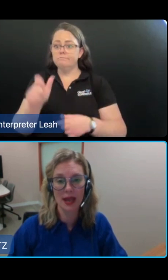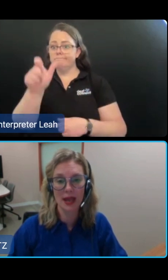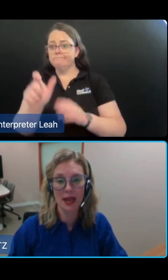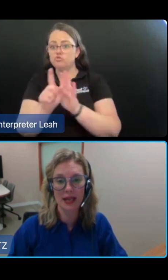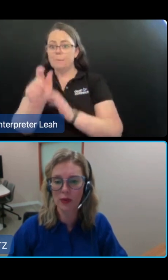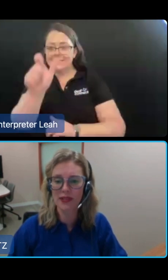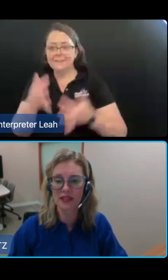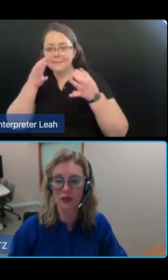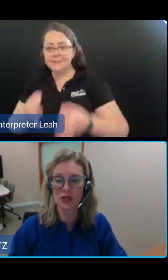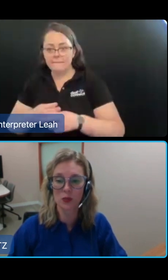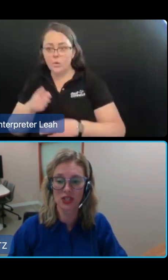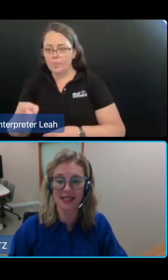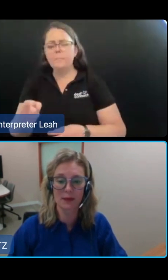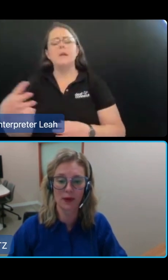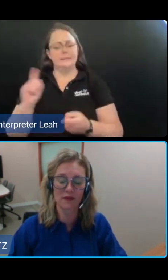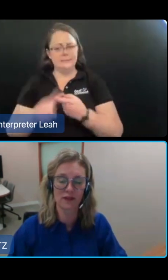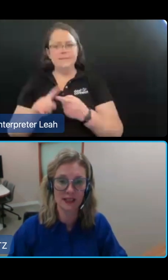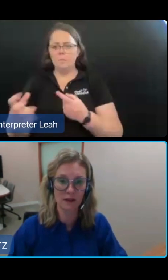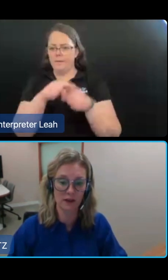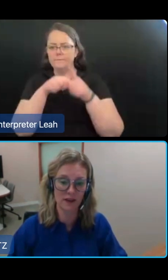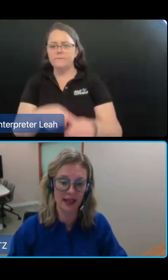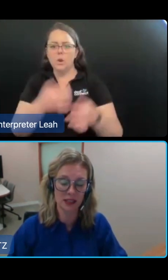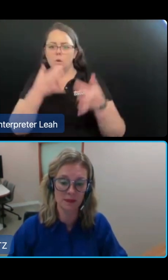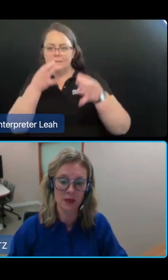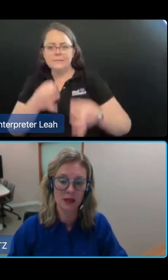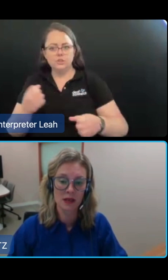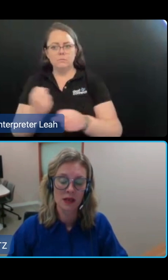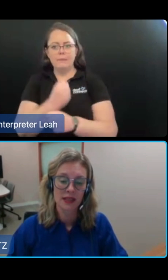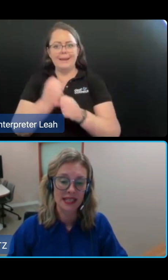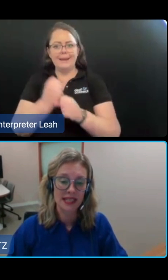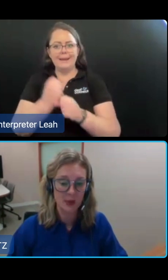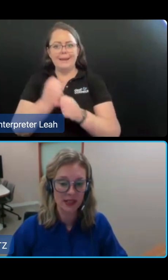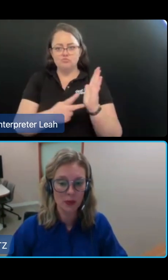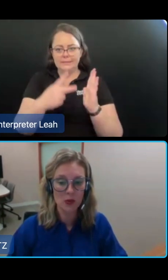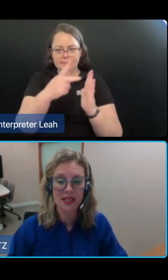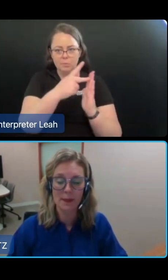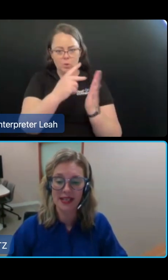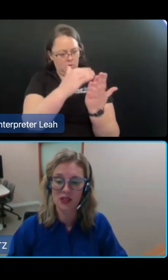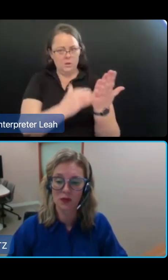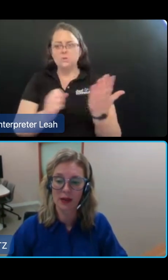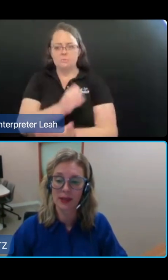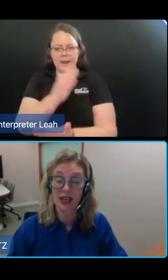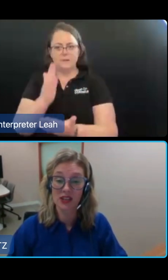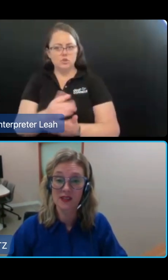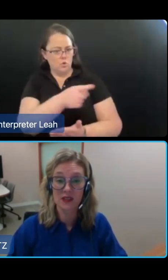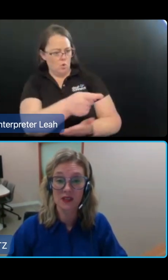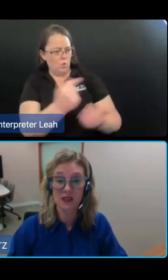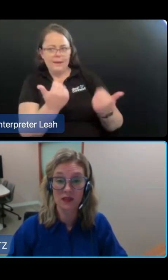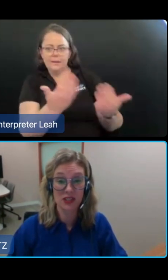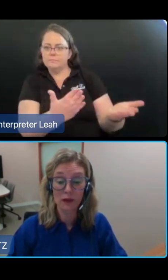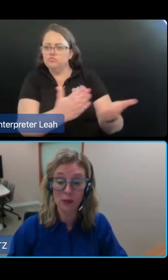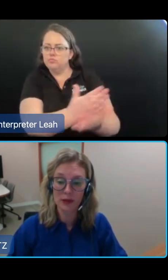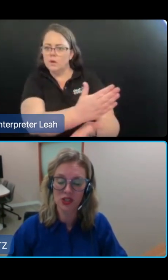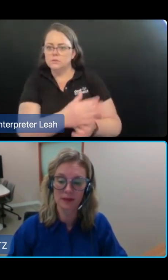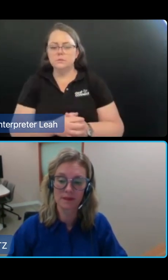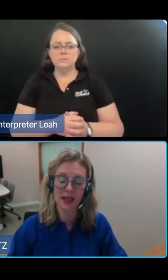to make sure the older person's views, wishes and preferences are given effect. These principles are based on recommendations of the Australian